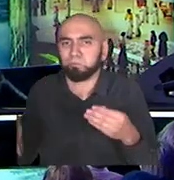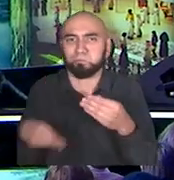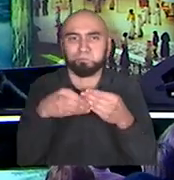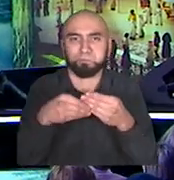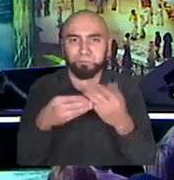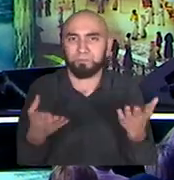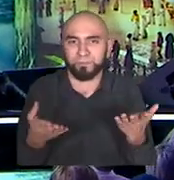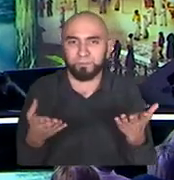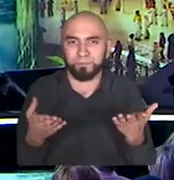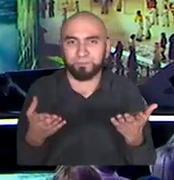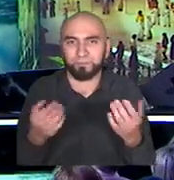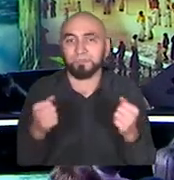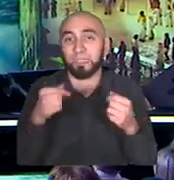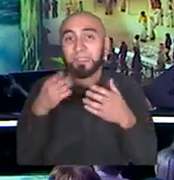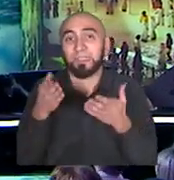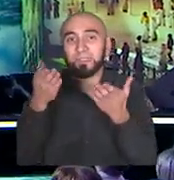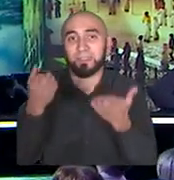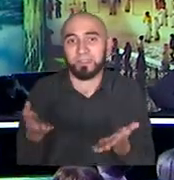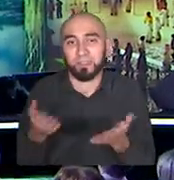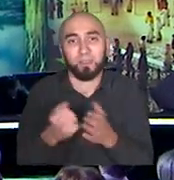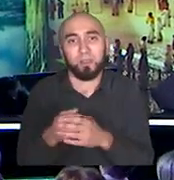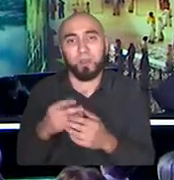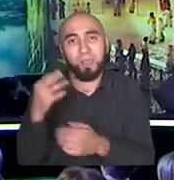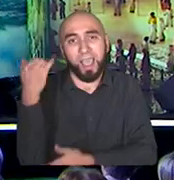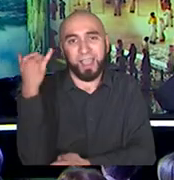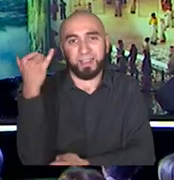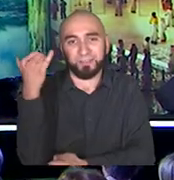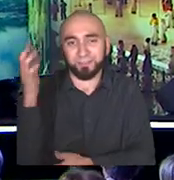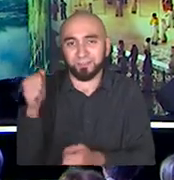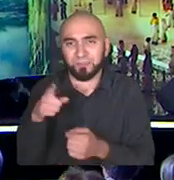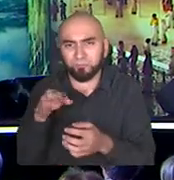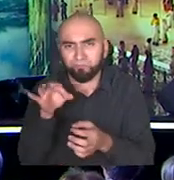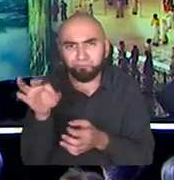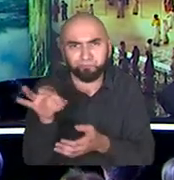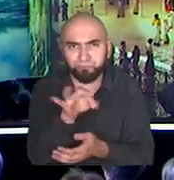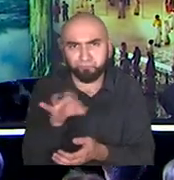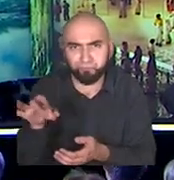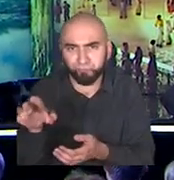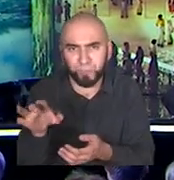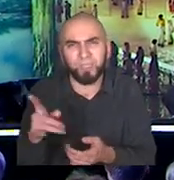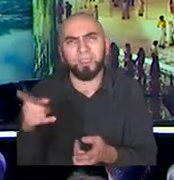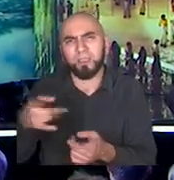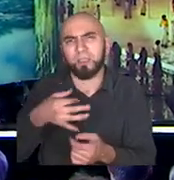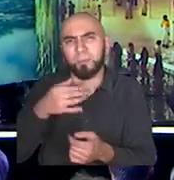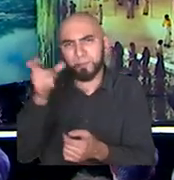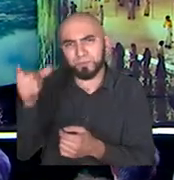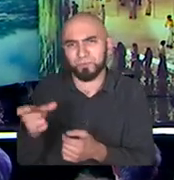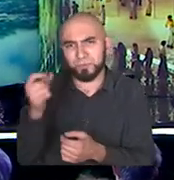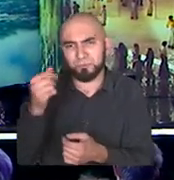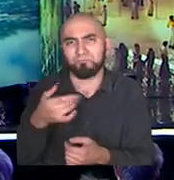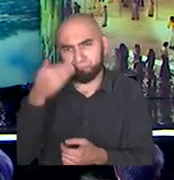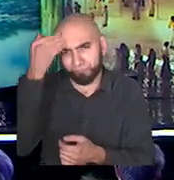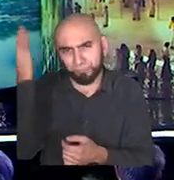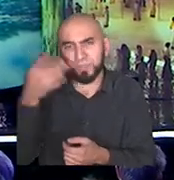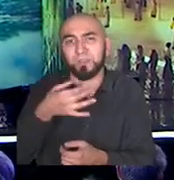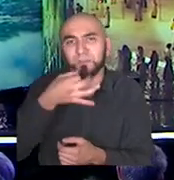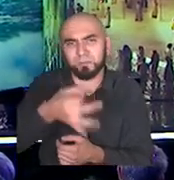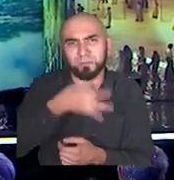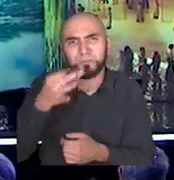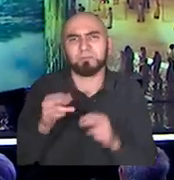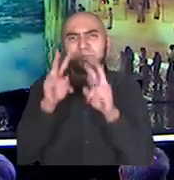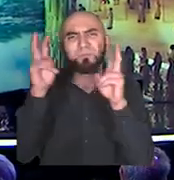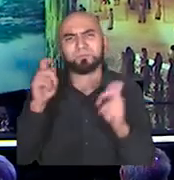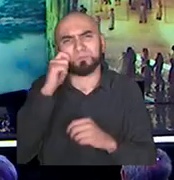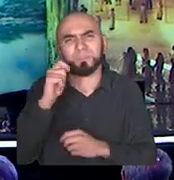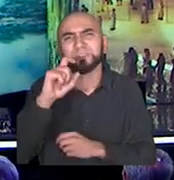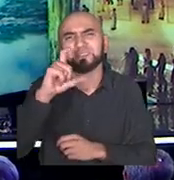Gary Kasparov, the chess champion, talks about the concept of a cenotar, that a mediocre chess player with a good system